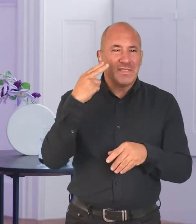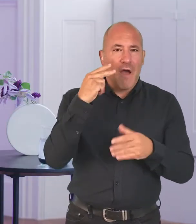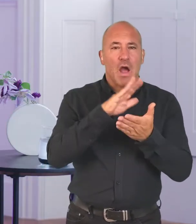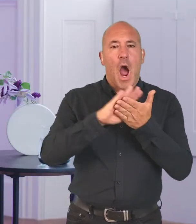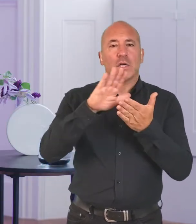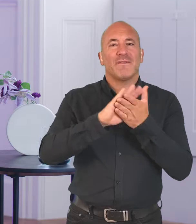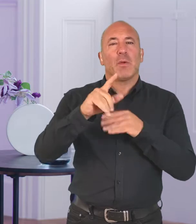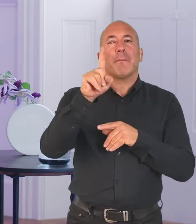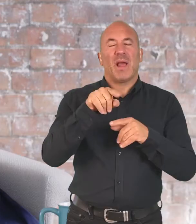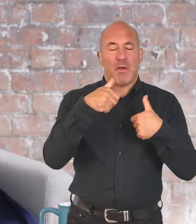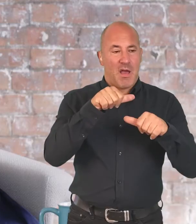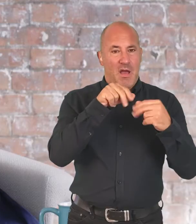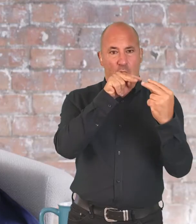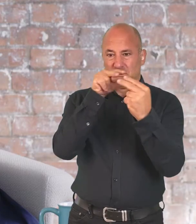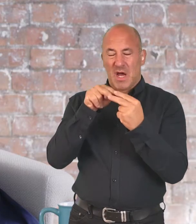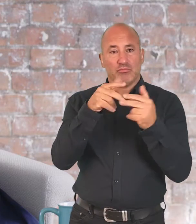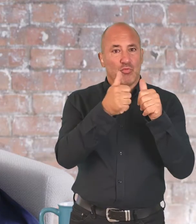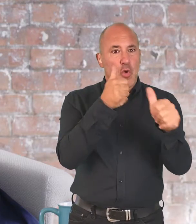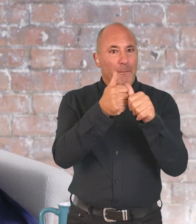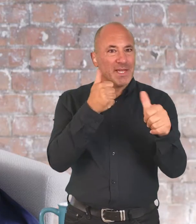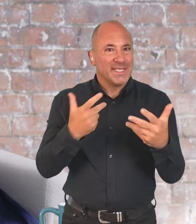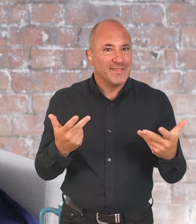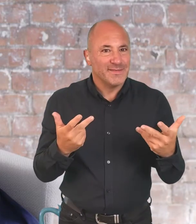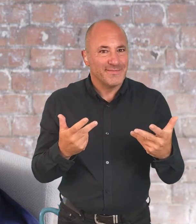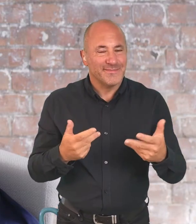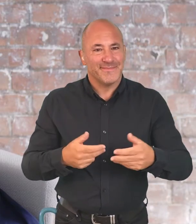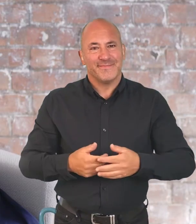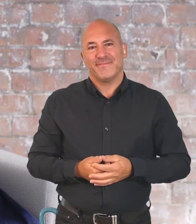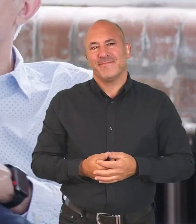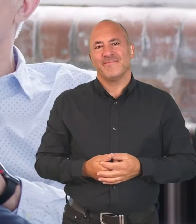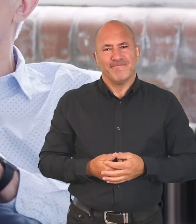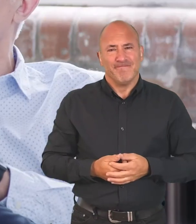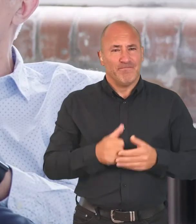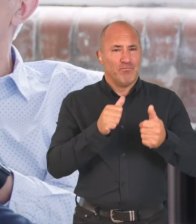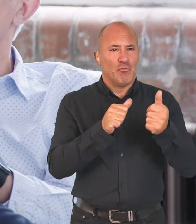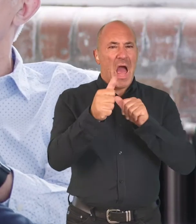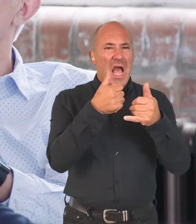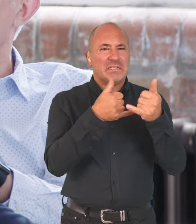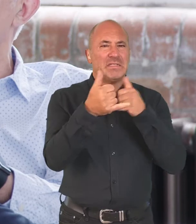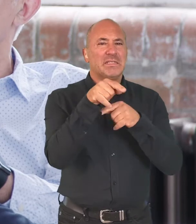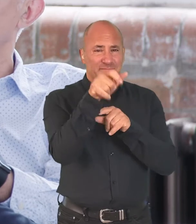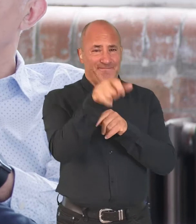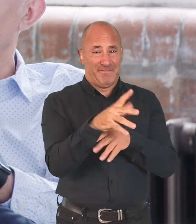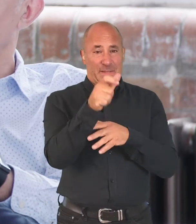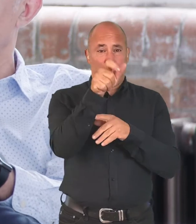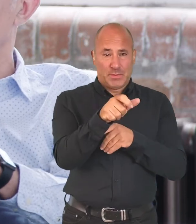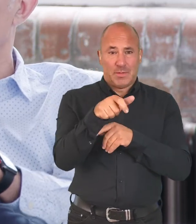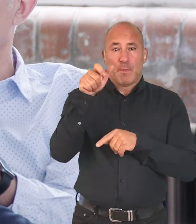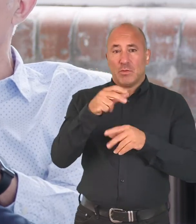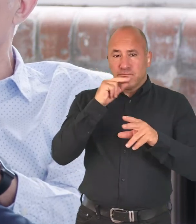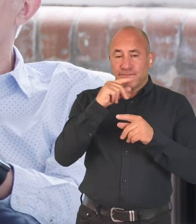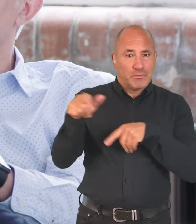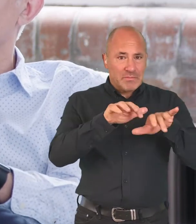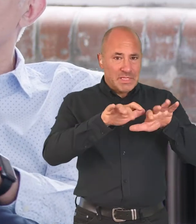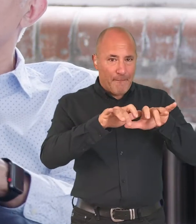difference to the way deaf and hard of hearing people can interface with companies. A Relay Assistant will type what the other person is